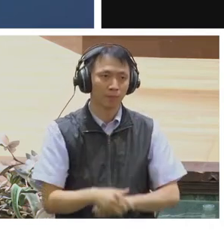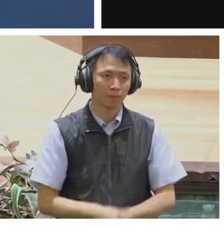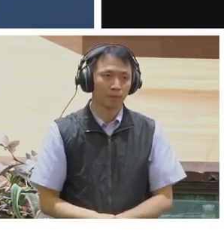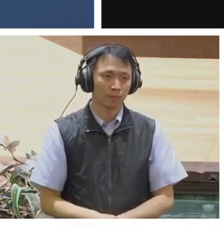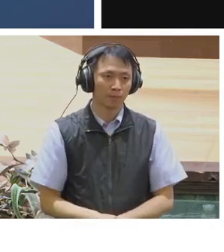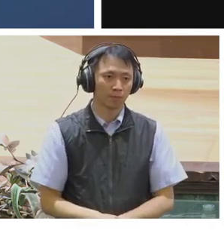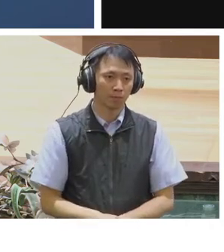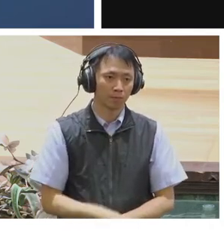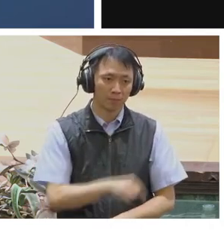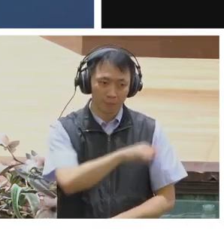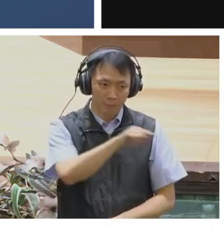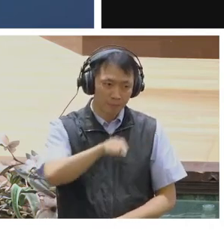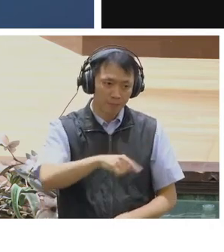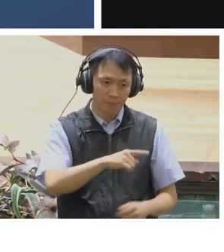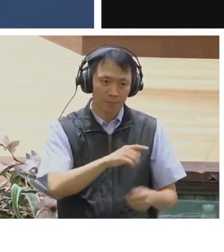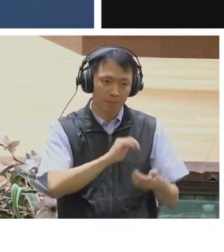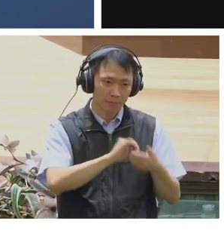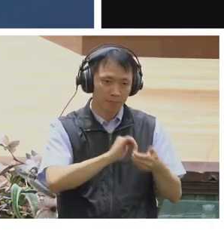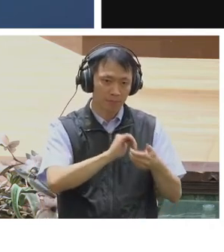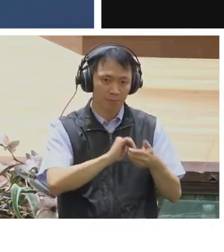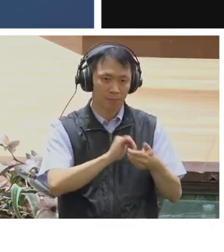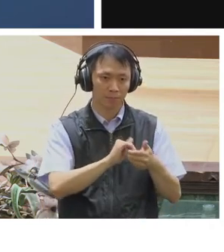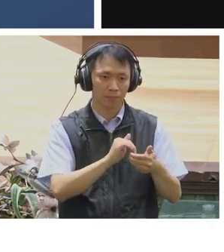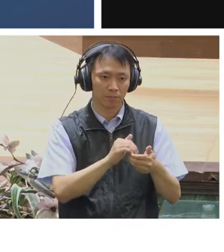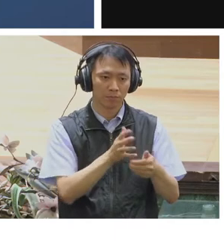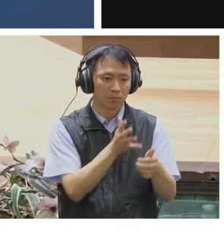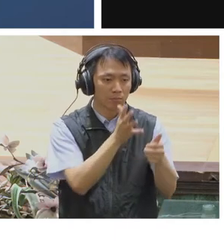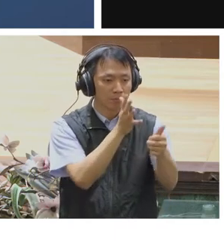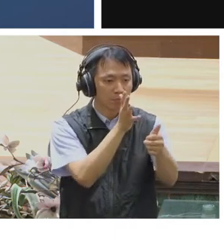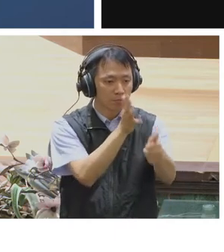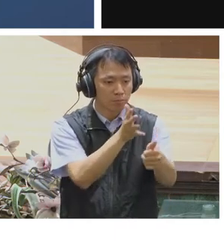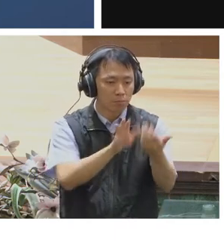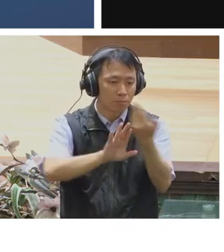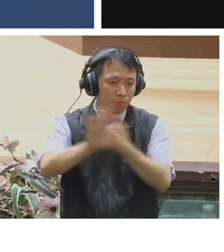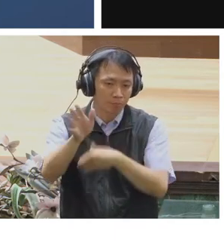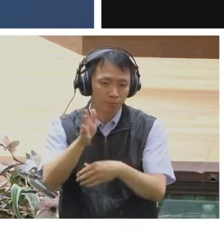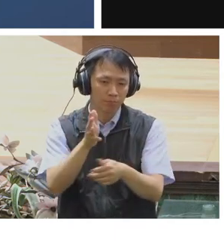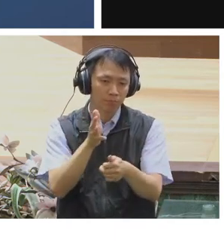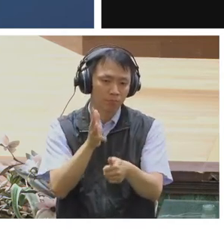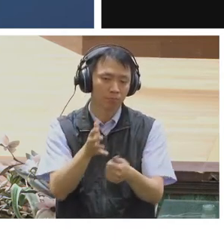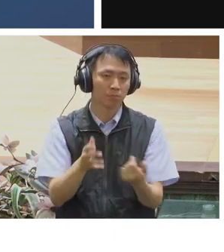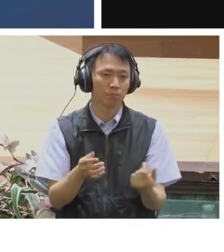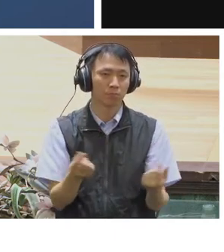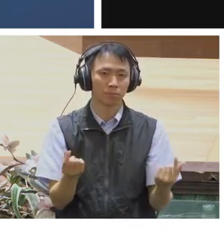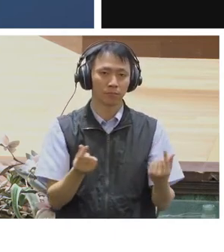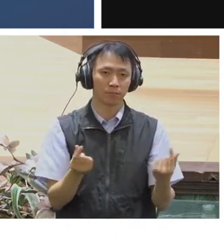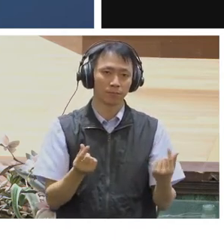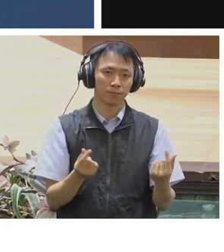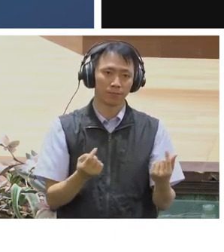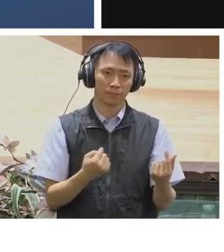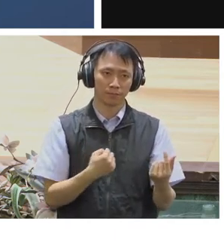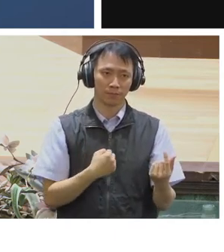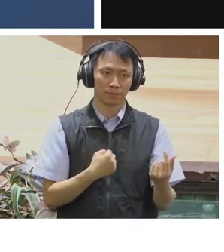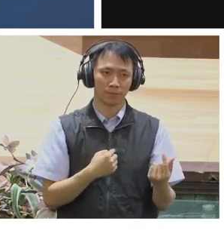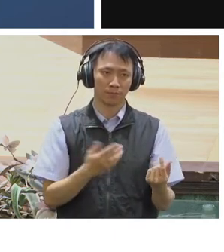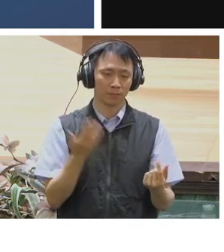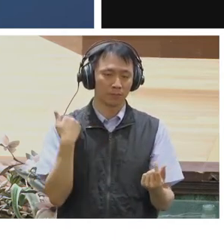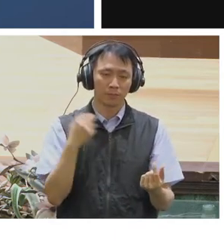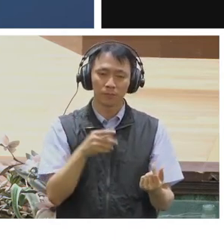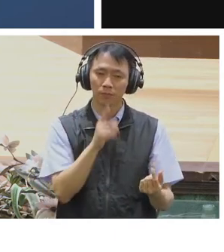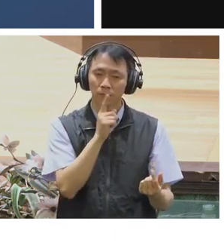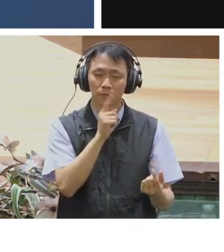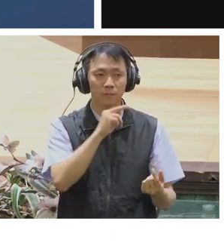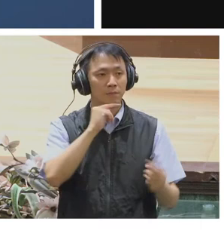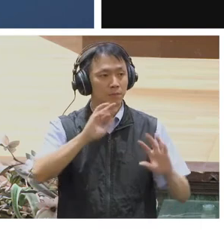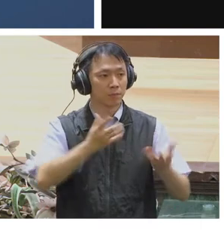for at the outset. In other words, to reference the previous conversation about Brexit, we